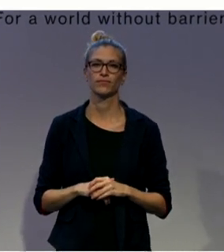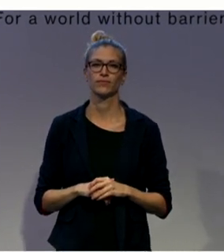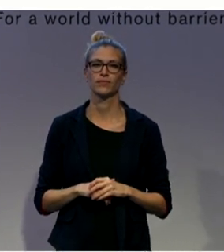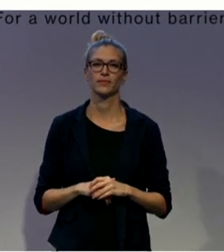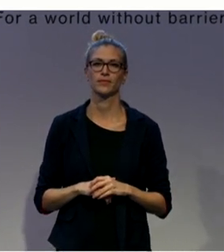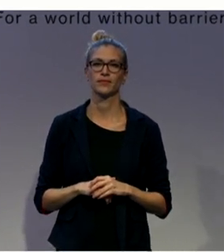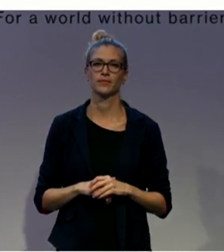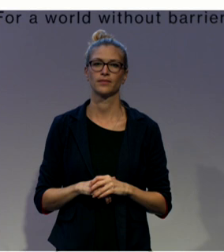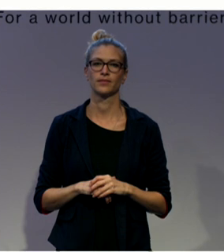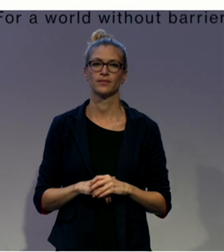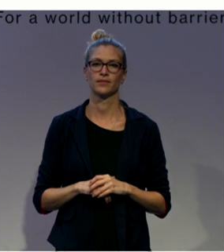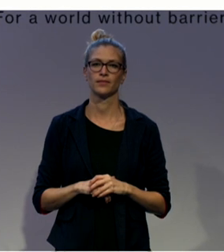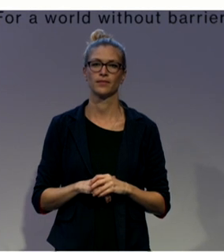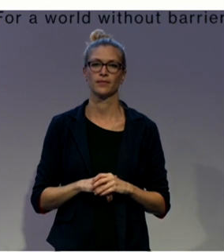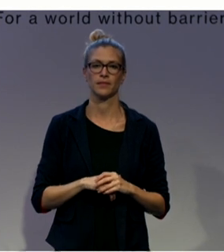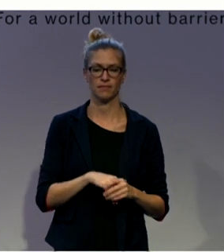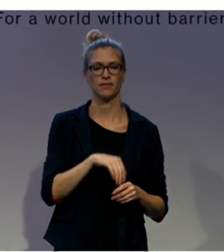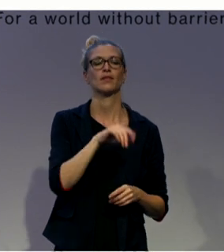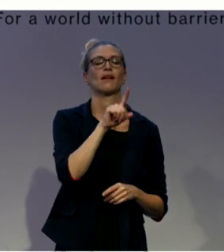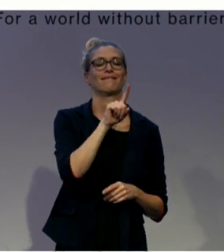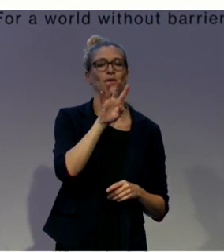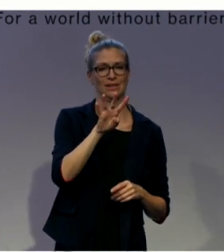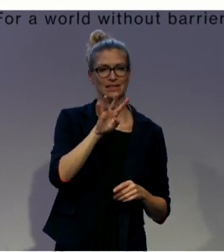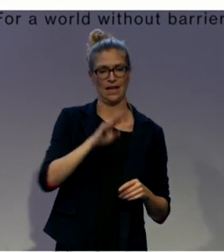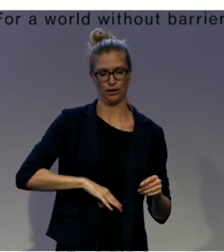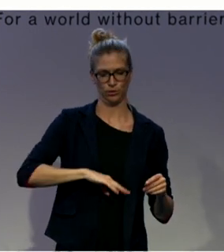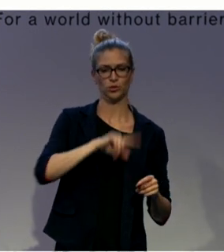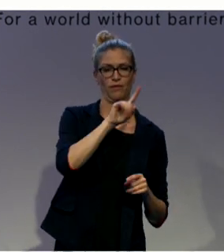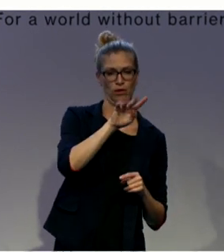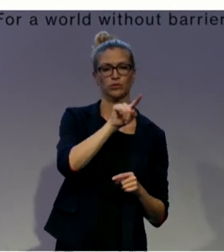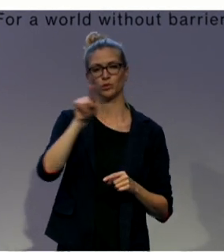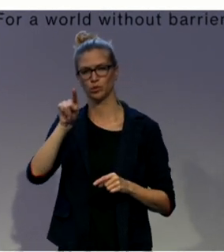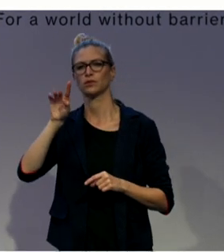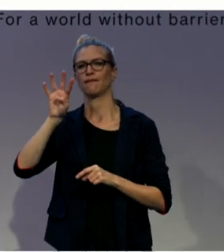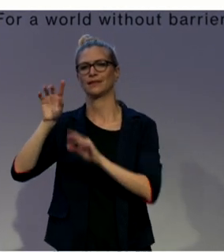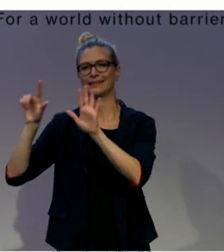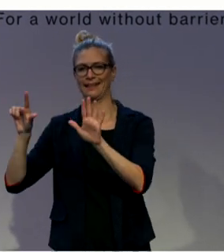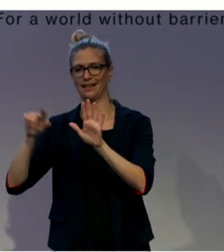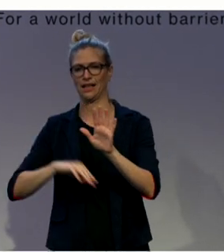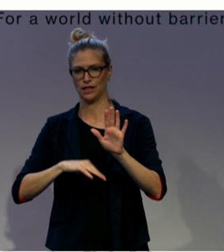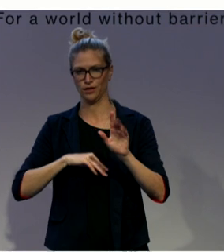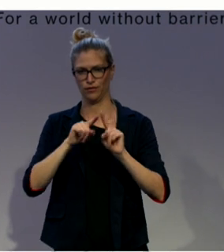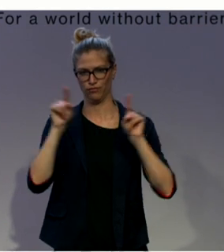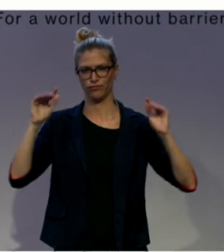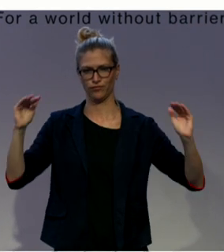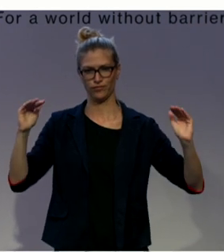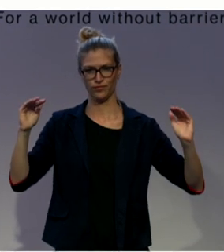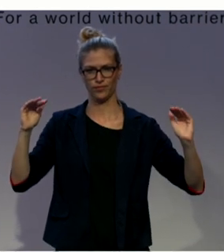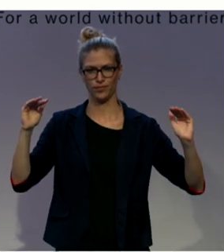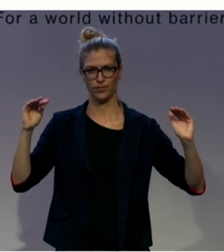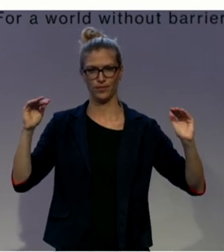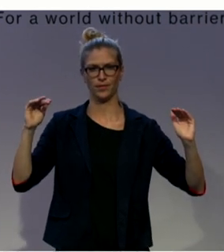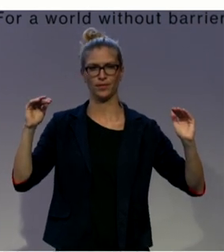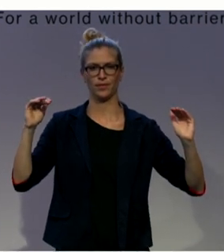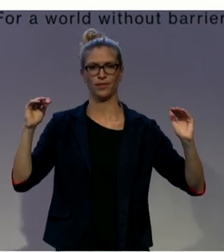35 of them with disabilities. Many of them have become accessibility consultants